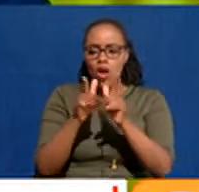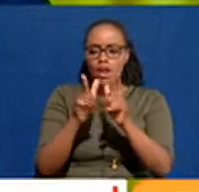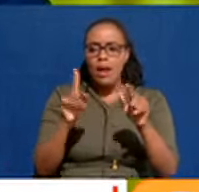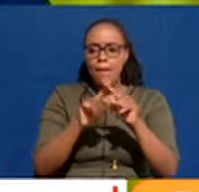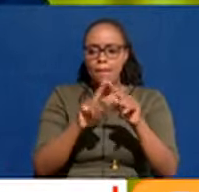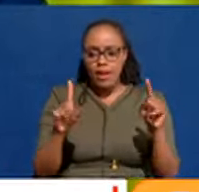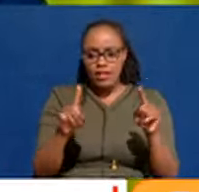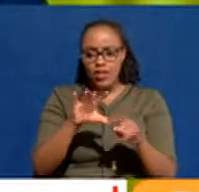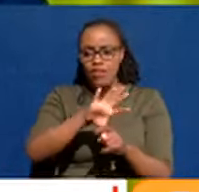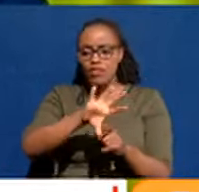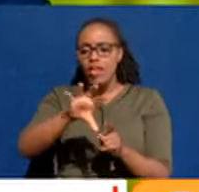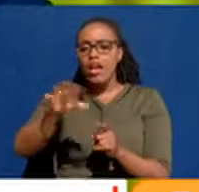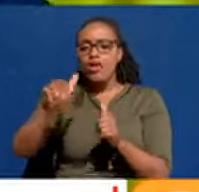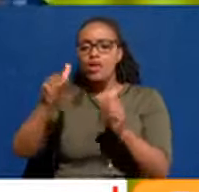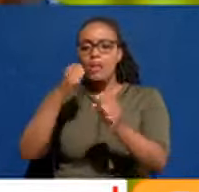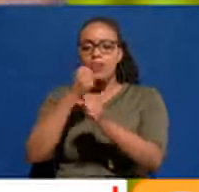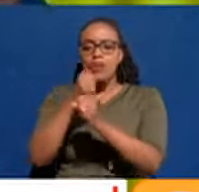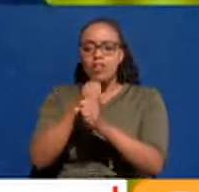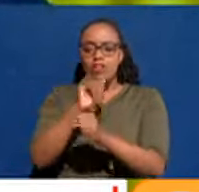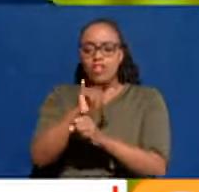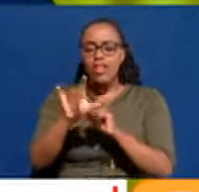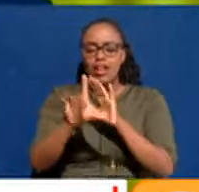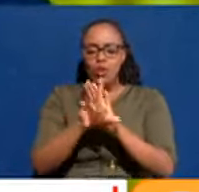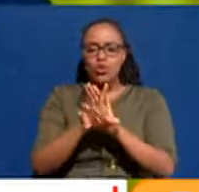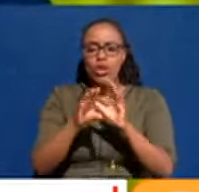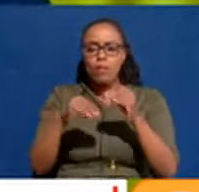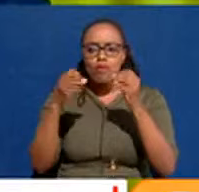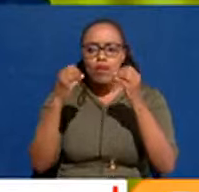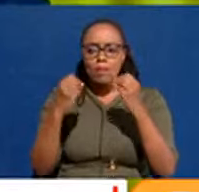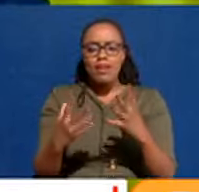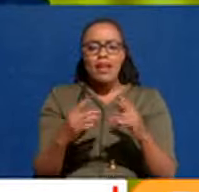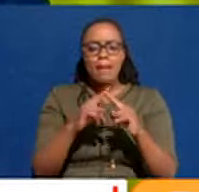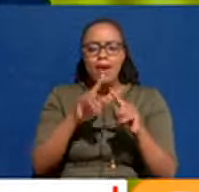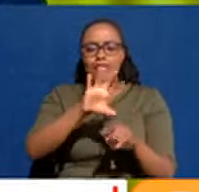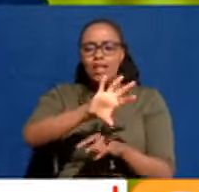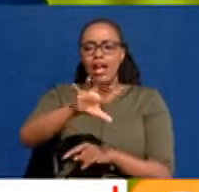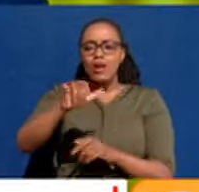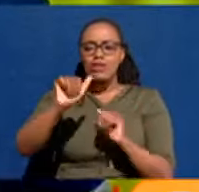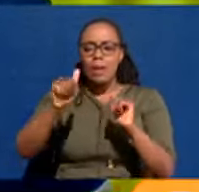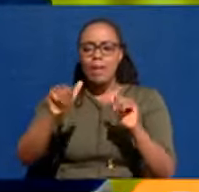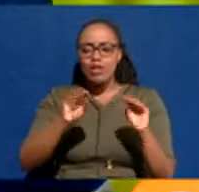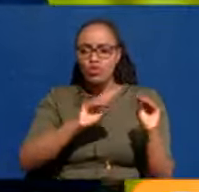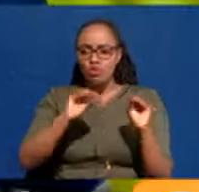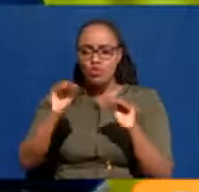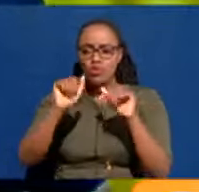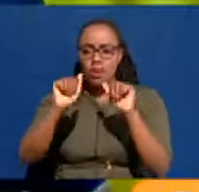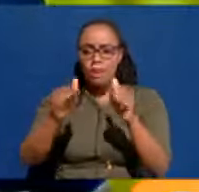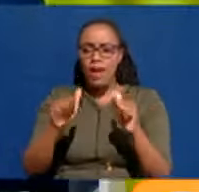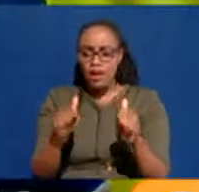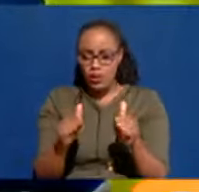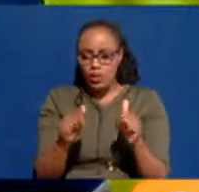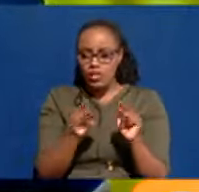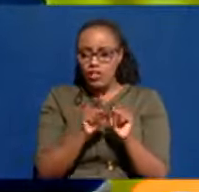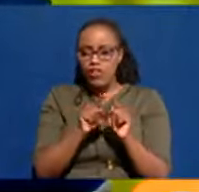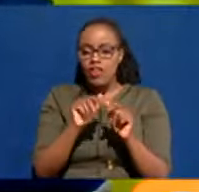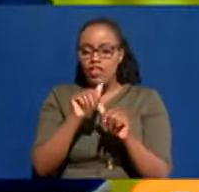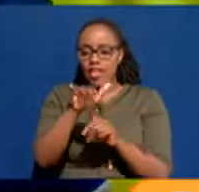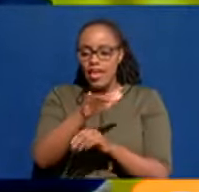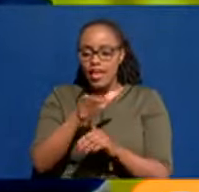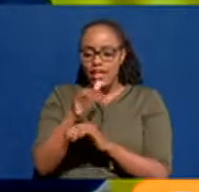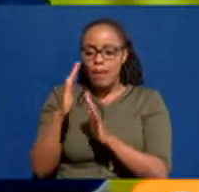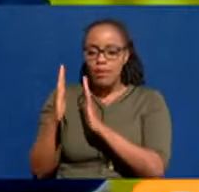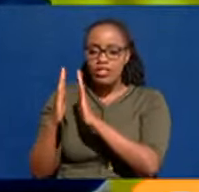no county had been able to do that. In fact, the law provides for many things that no county had ever been able to take use of, including in the issue in the area of security.